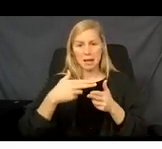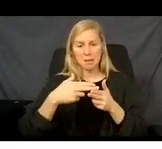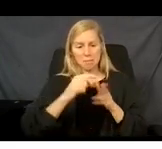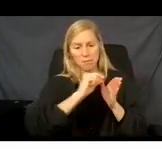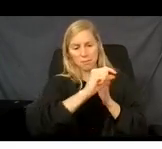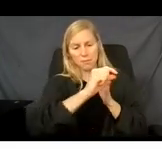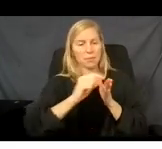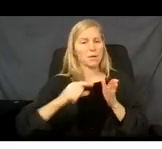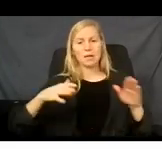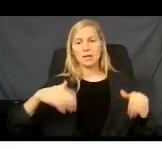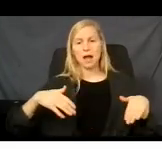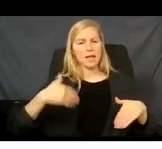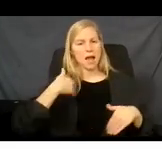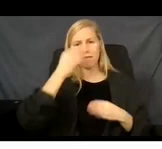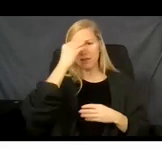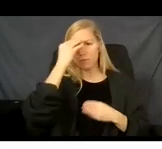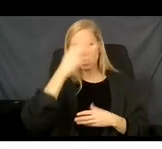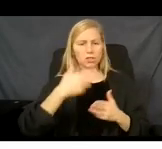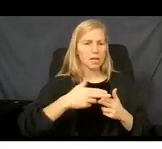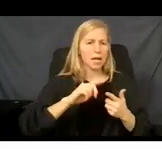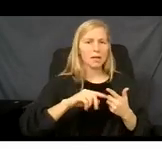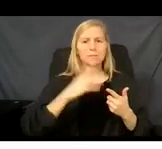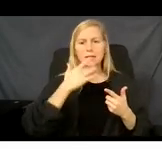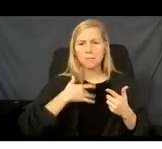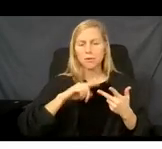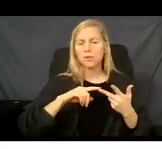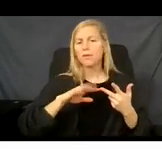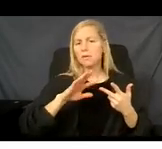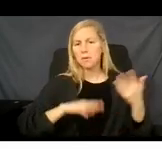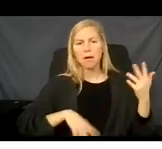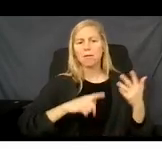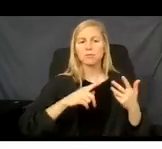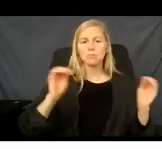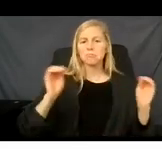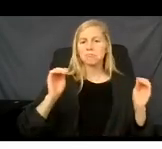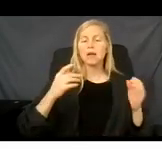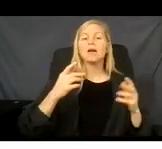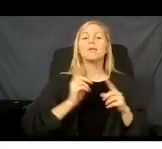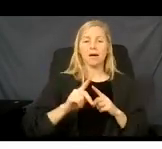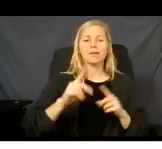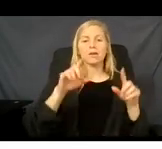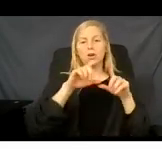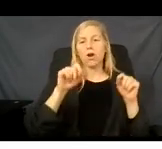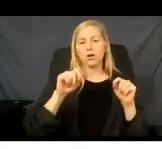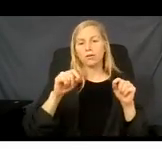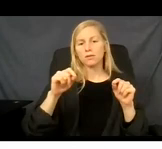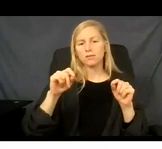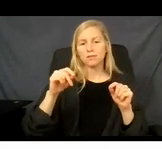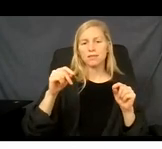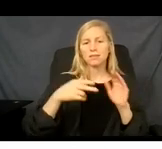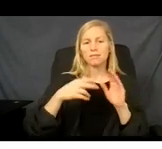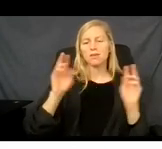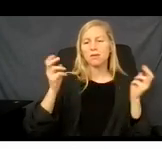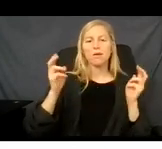baby's information yet, the name, date of birth and all that. So you will receive a Medicaid unborn ID card. So we